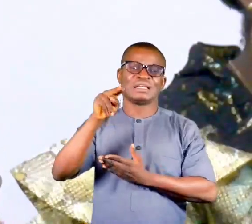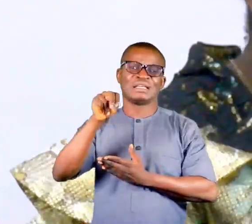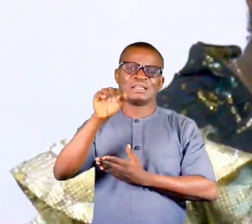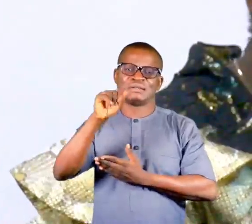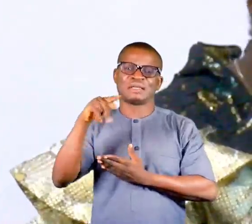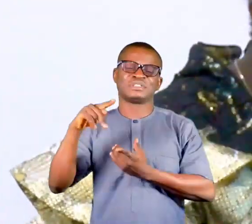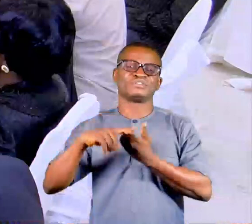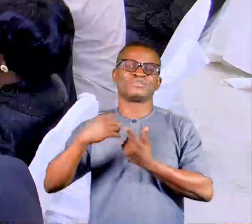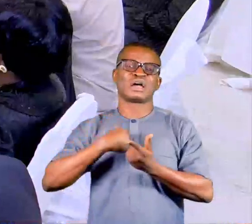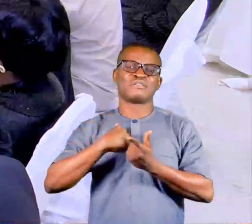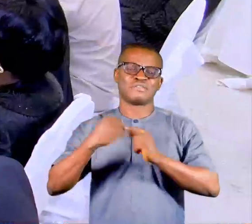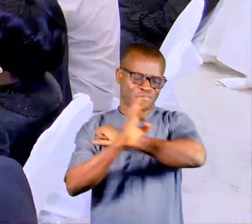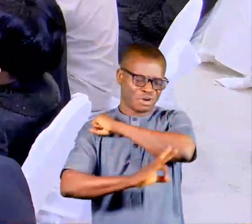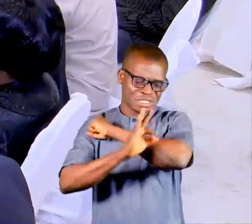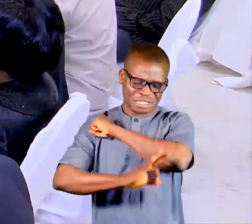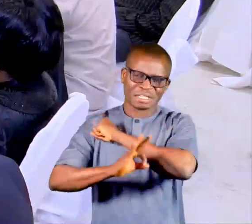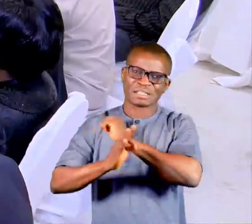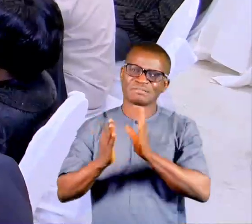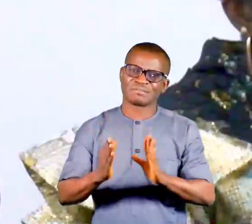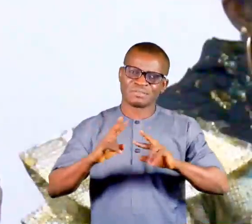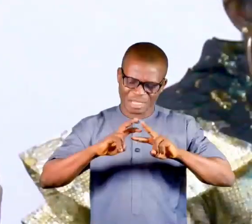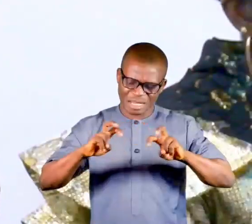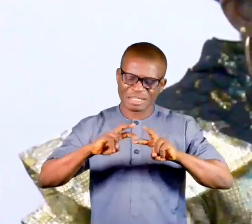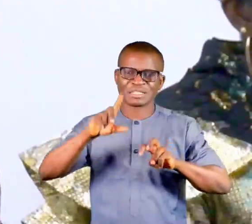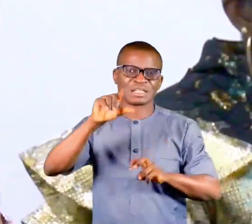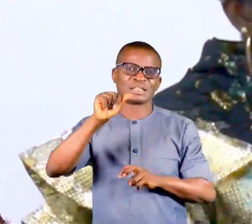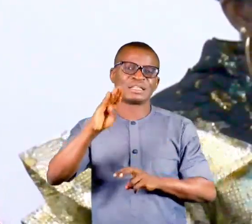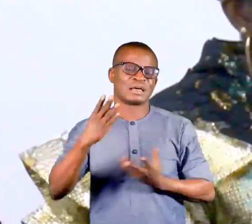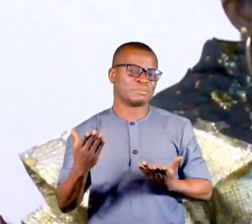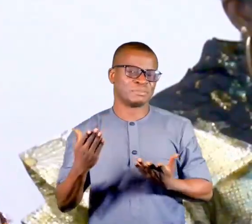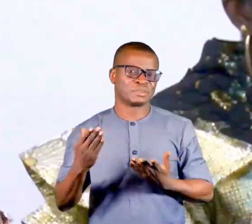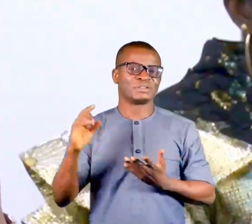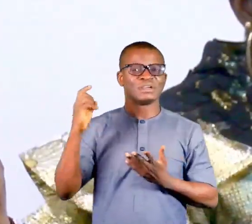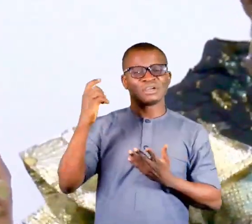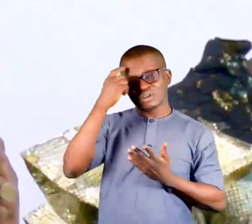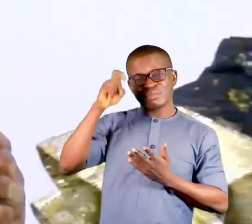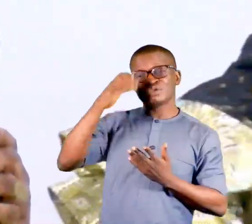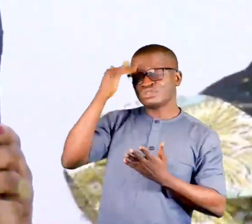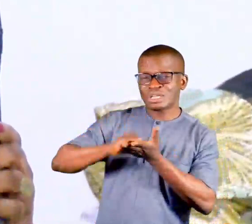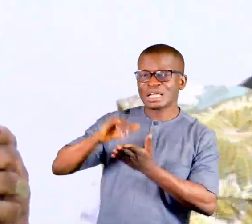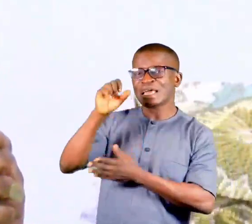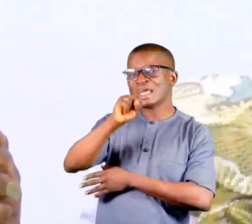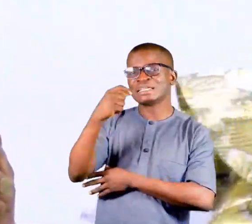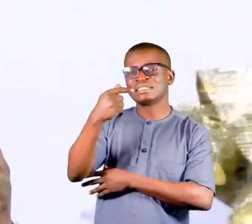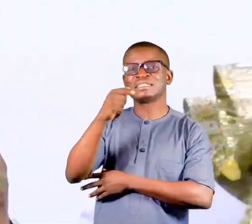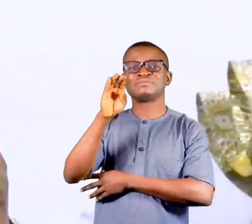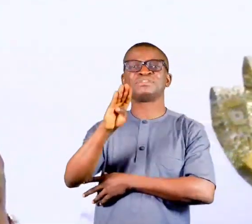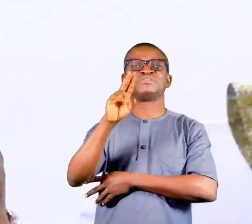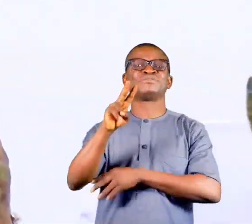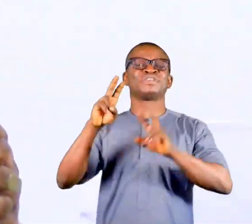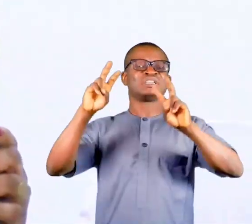people there. And government should be meant to know that SGBV cases